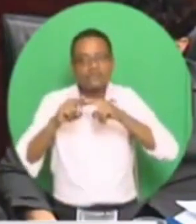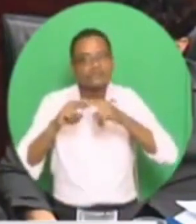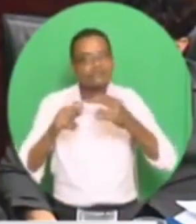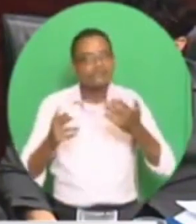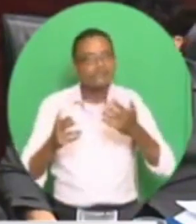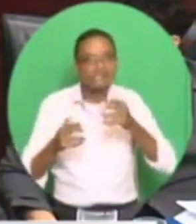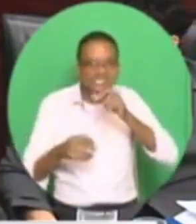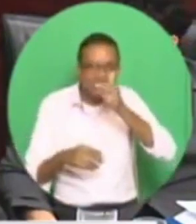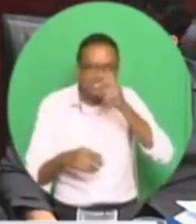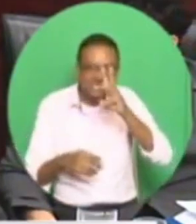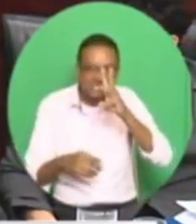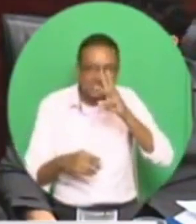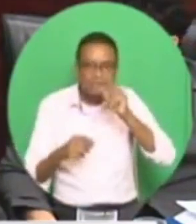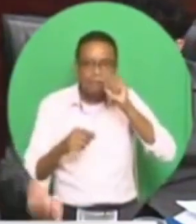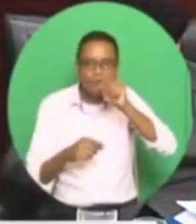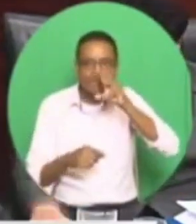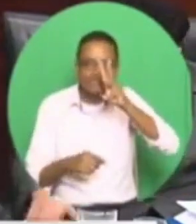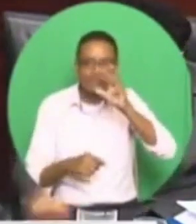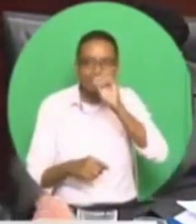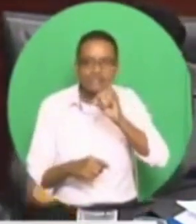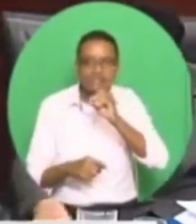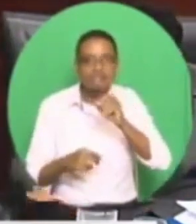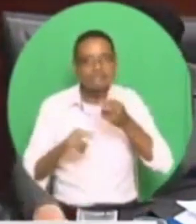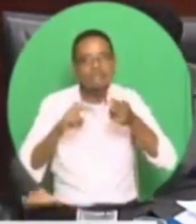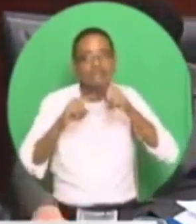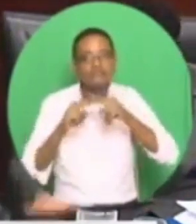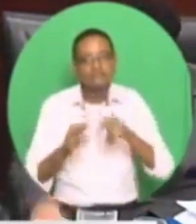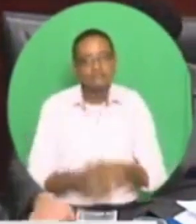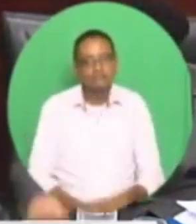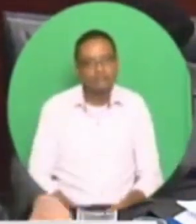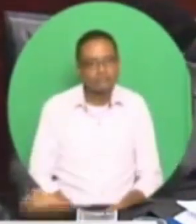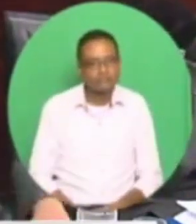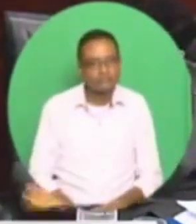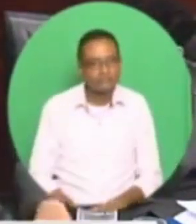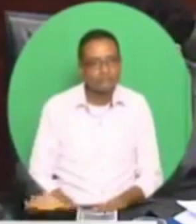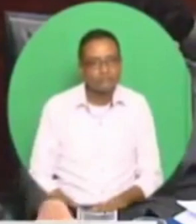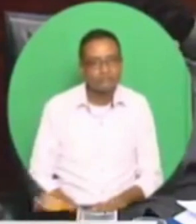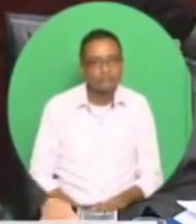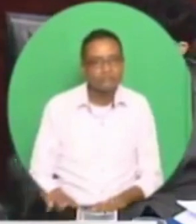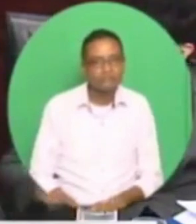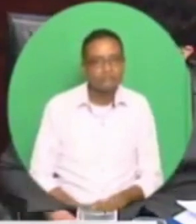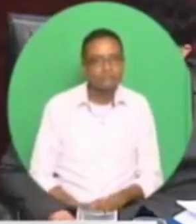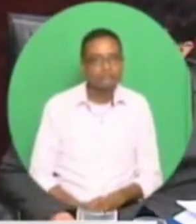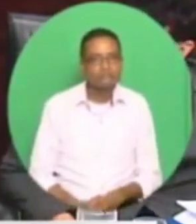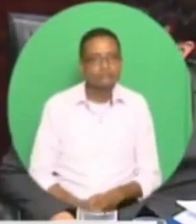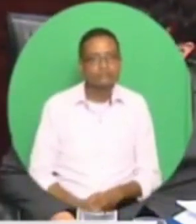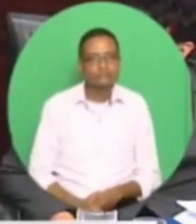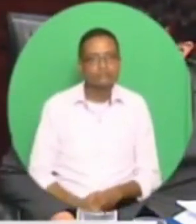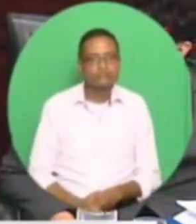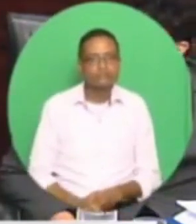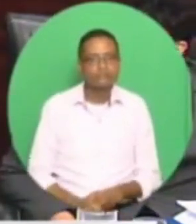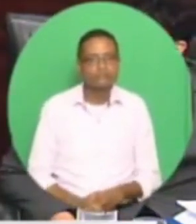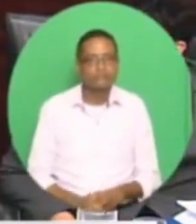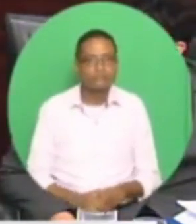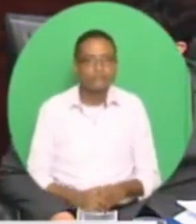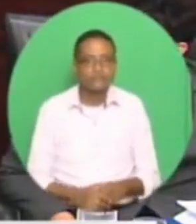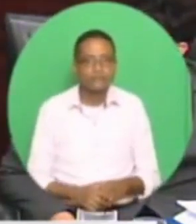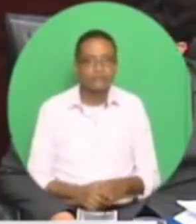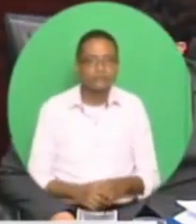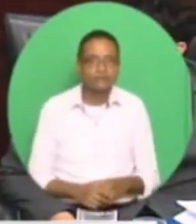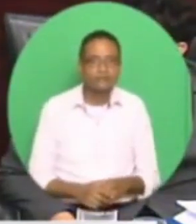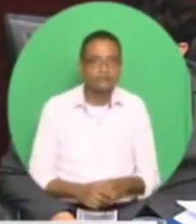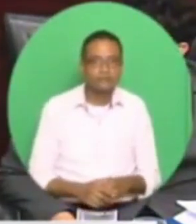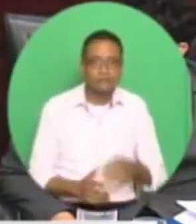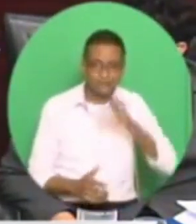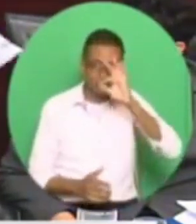the member for SIPP area exposed him. Exposed him. On Friday last, minister from